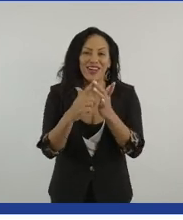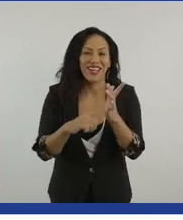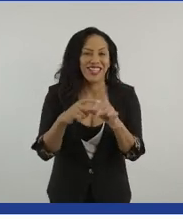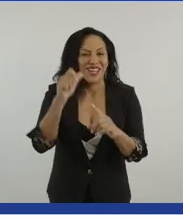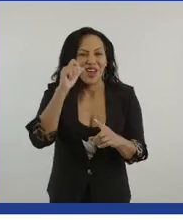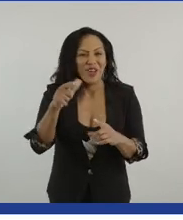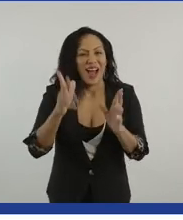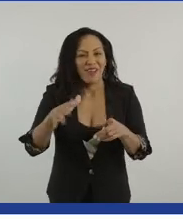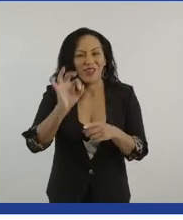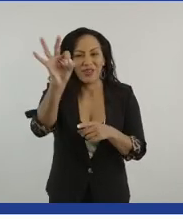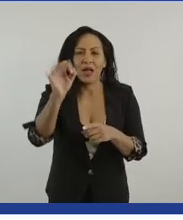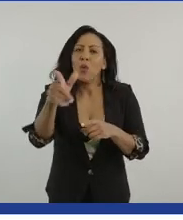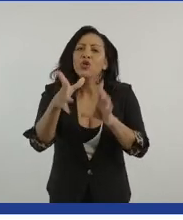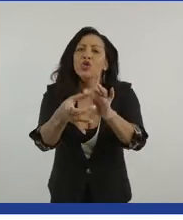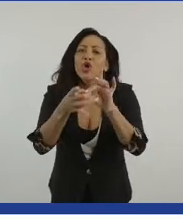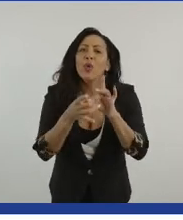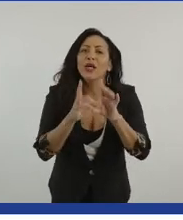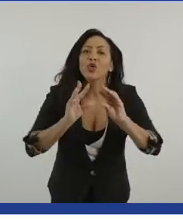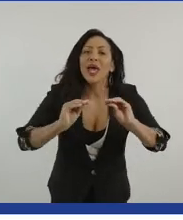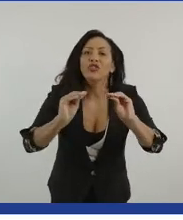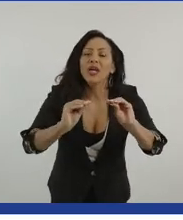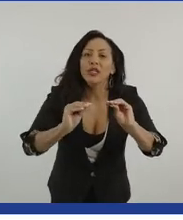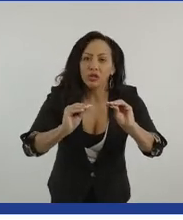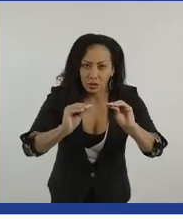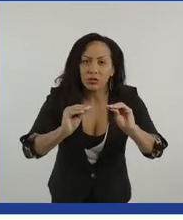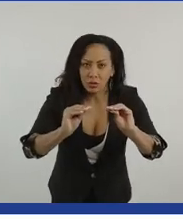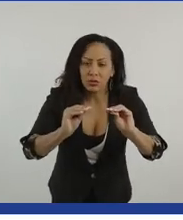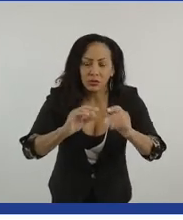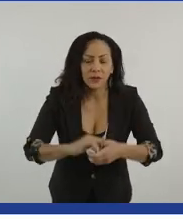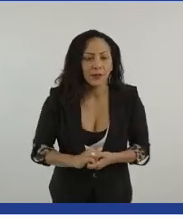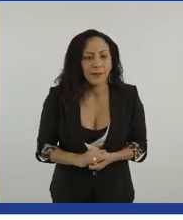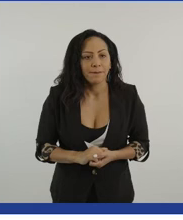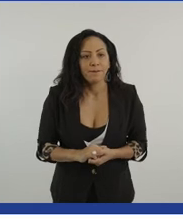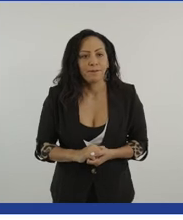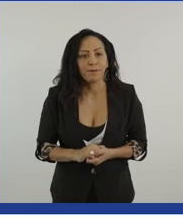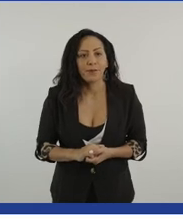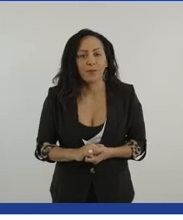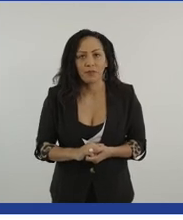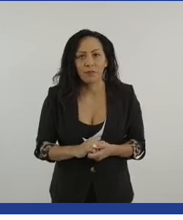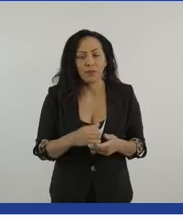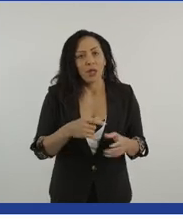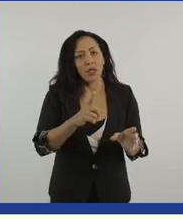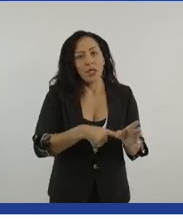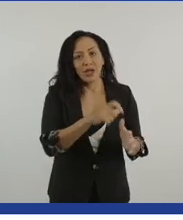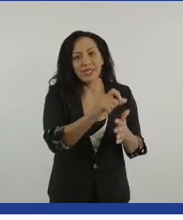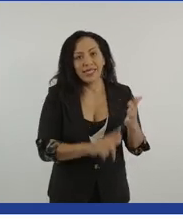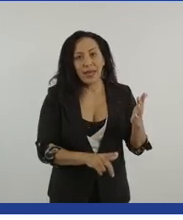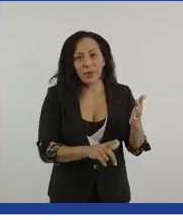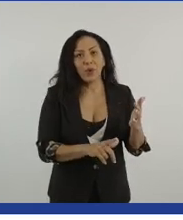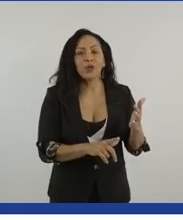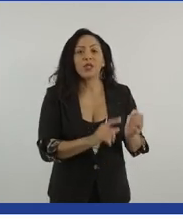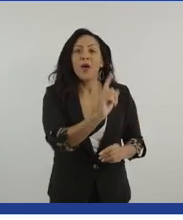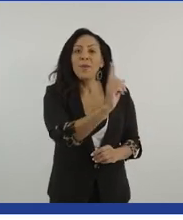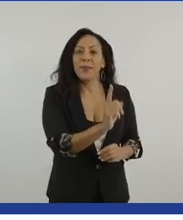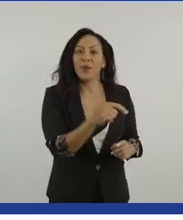want to pick up on the education, but if I can, um, we've got more young disabled people and, uh, children in